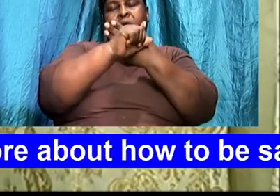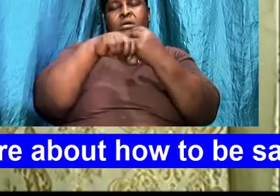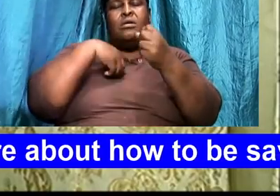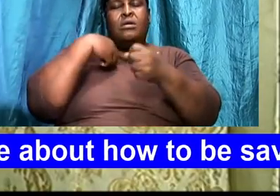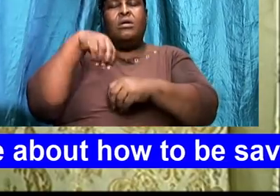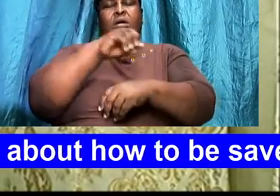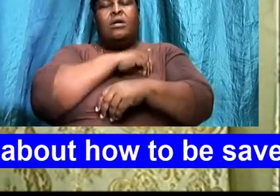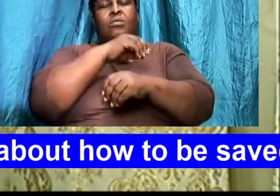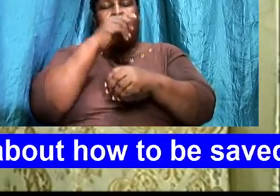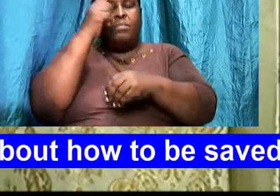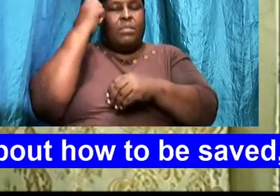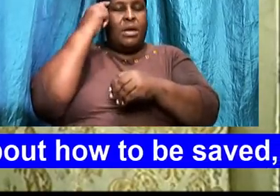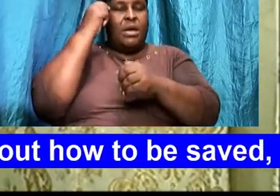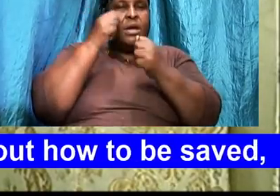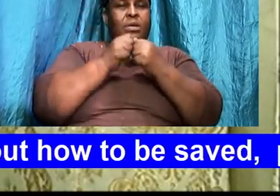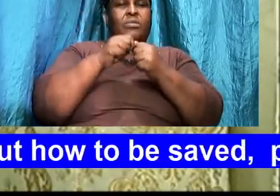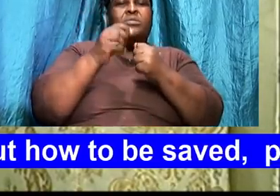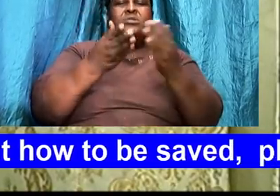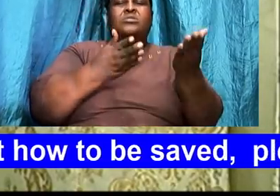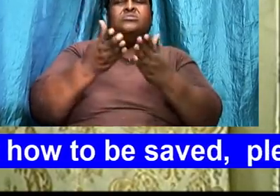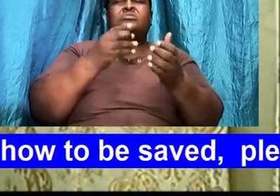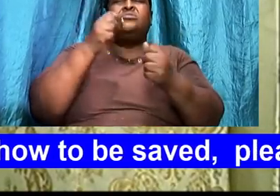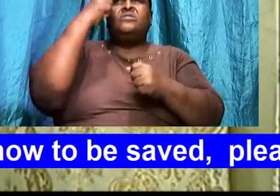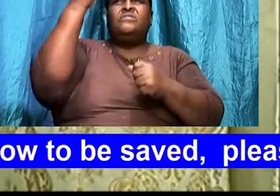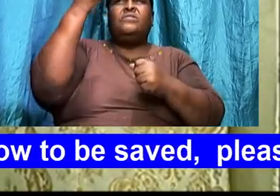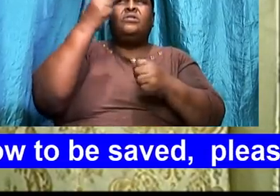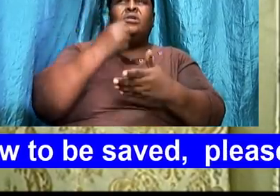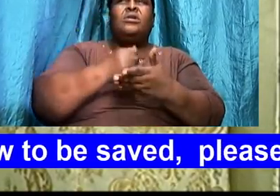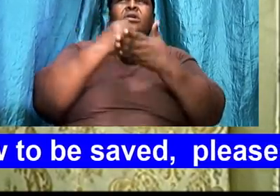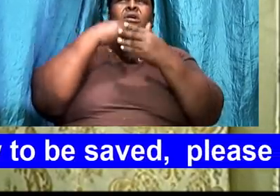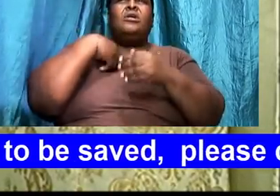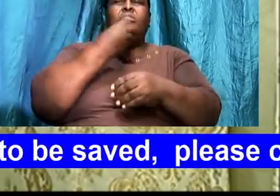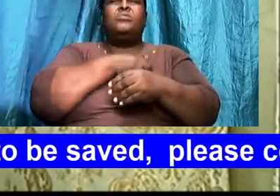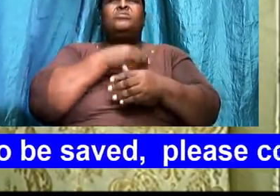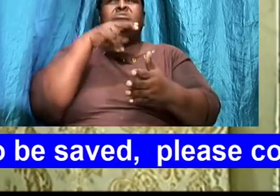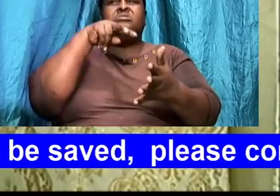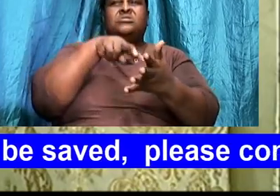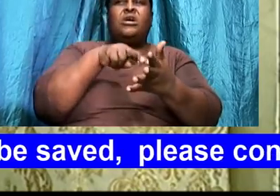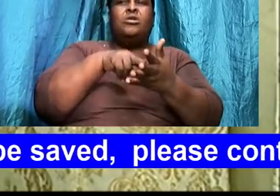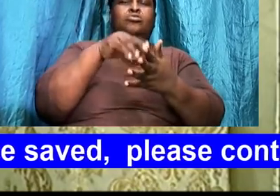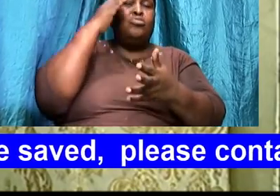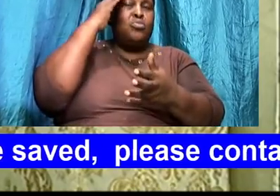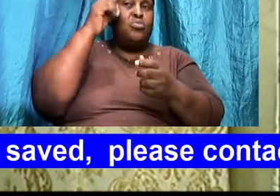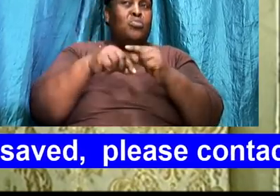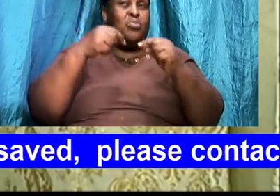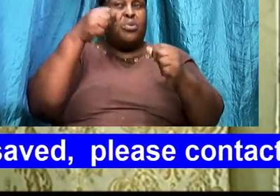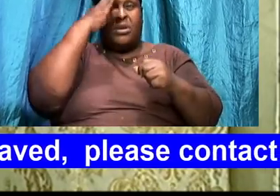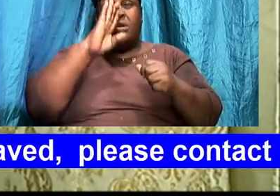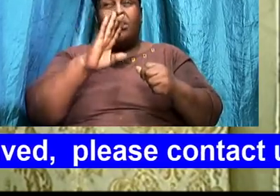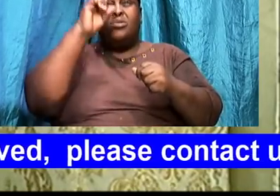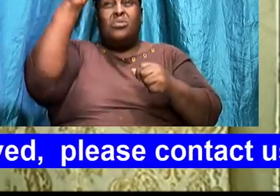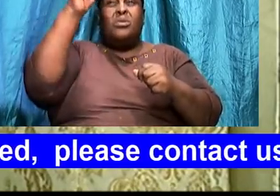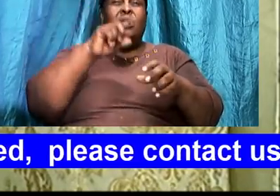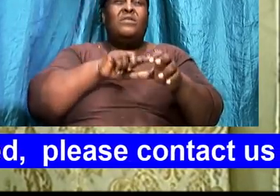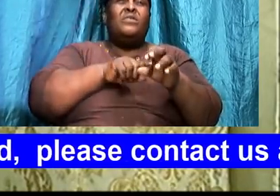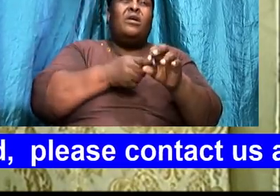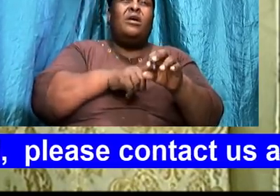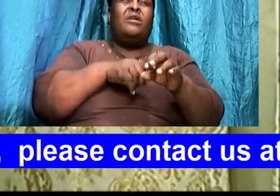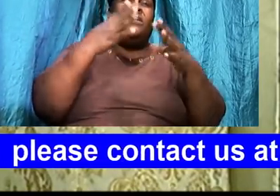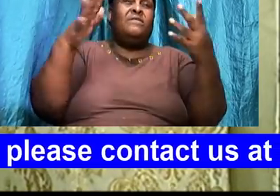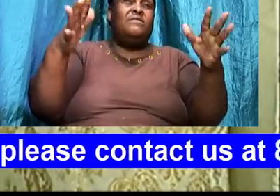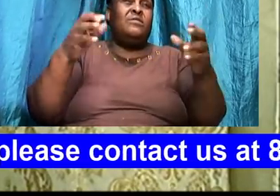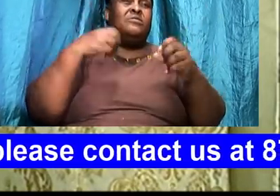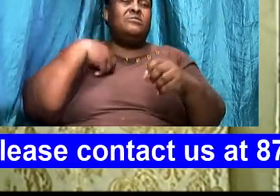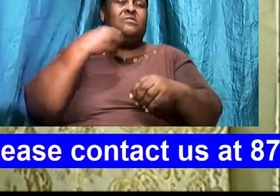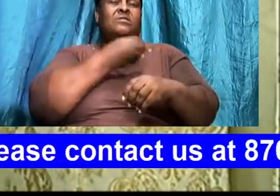And help us God to stand. Knowing great God that you are the author. And finisher of